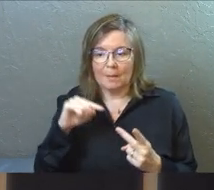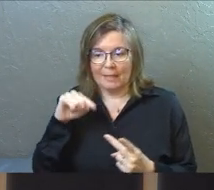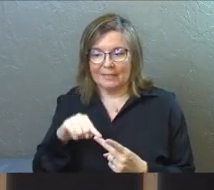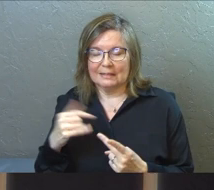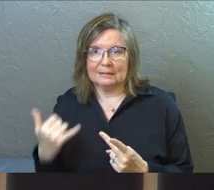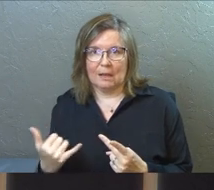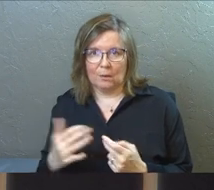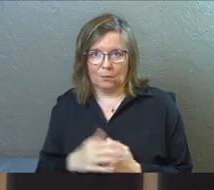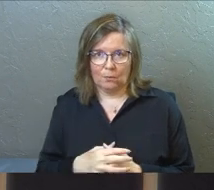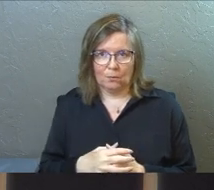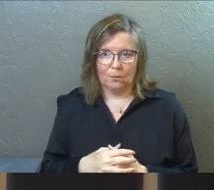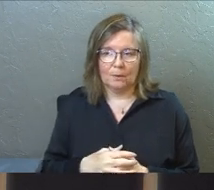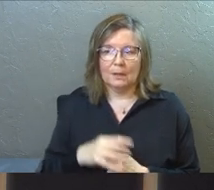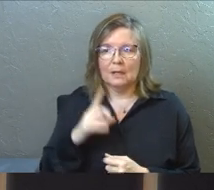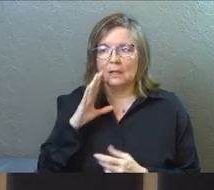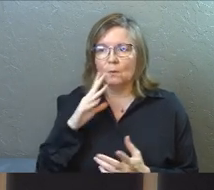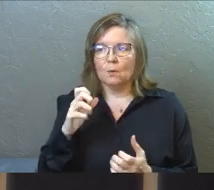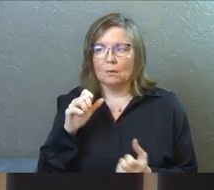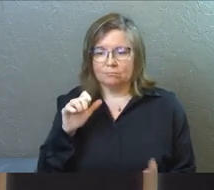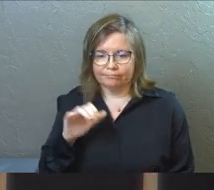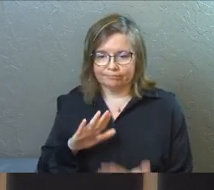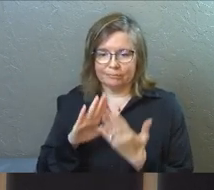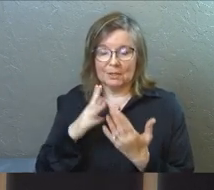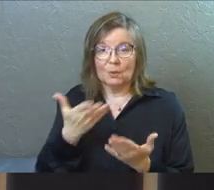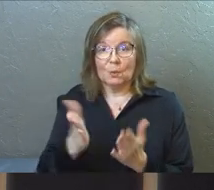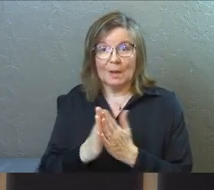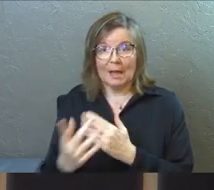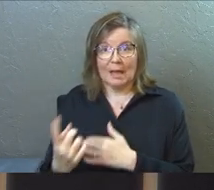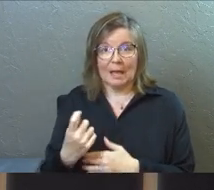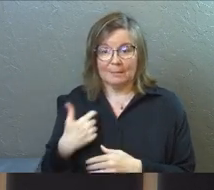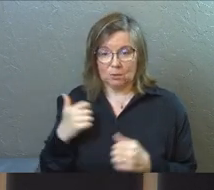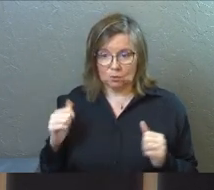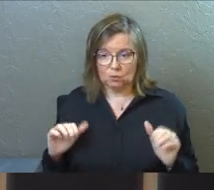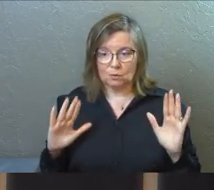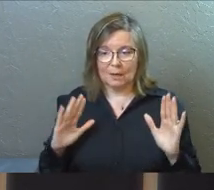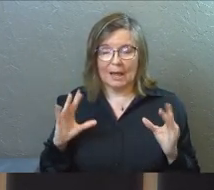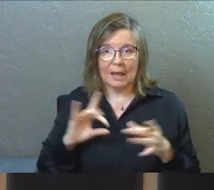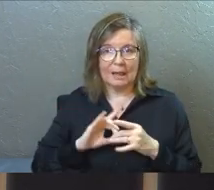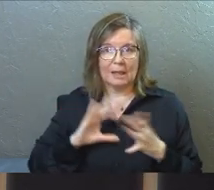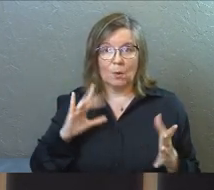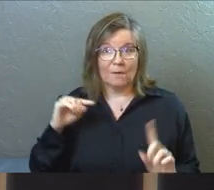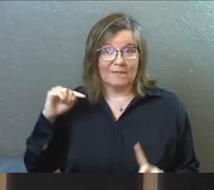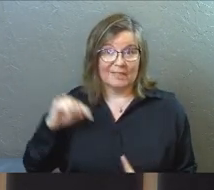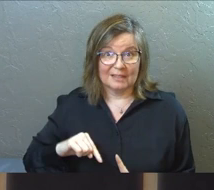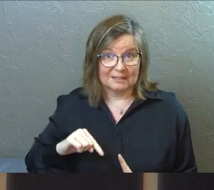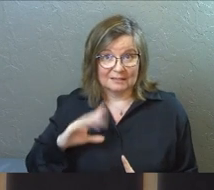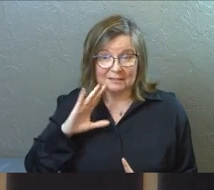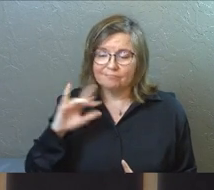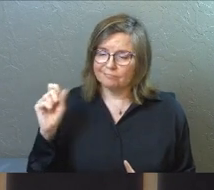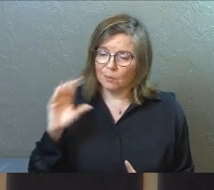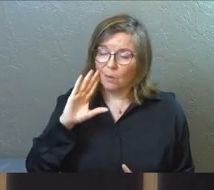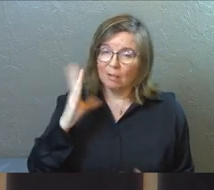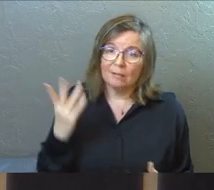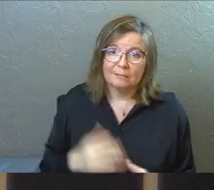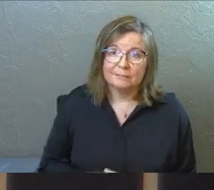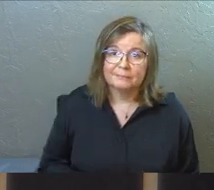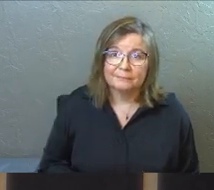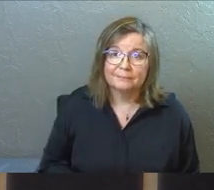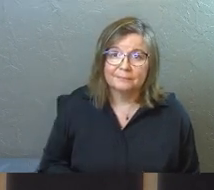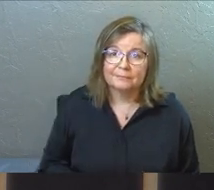about this now. And he's going to walk up to me and he's going to ask me to surrender and let go of this. Yeah, he will.